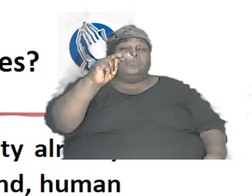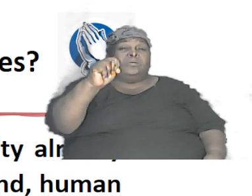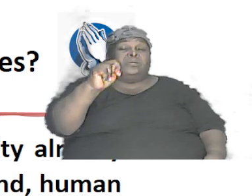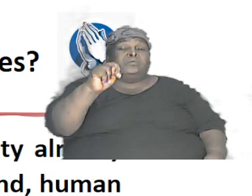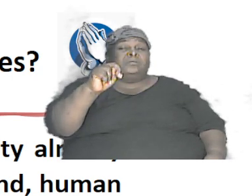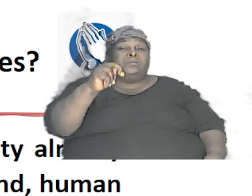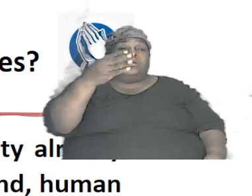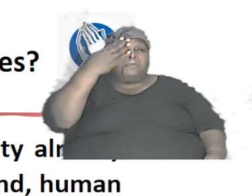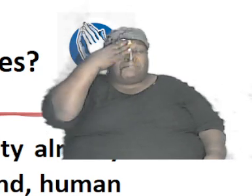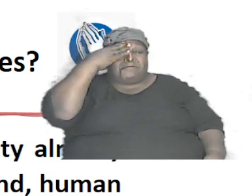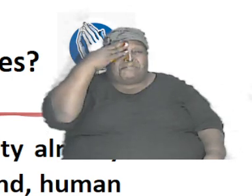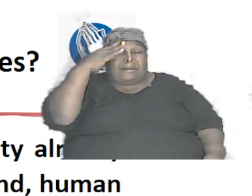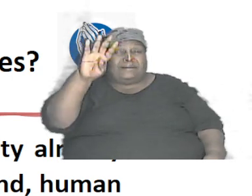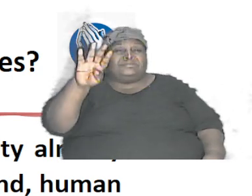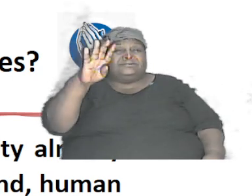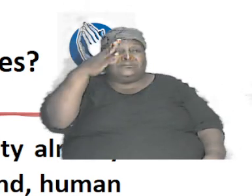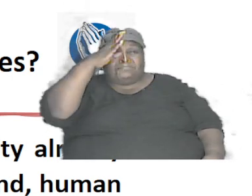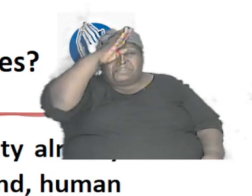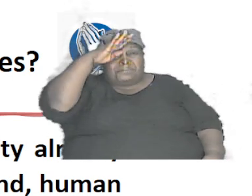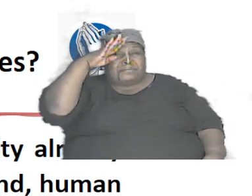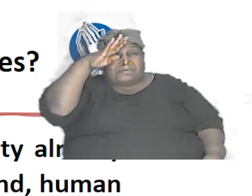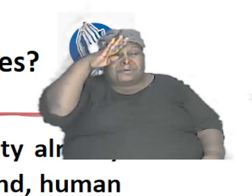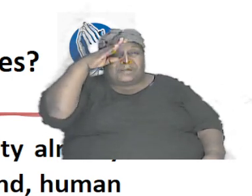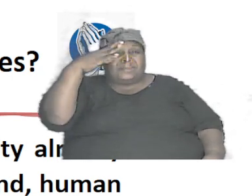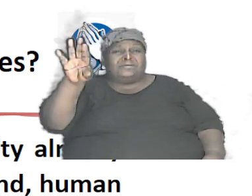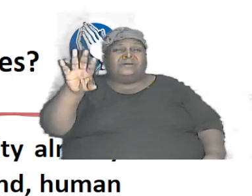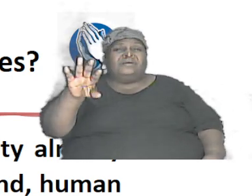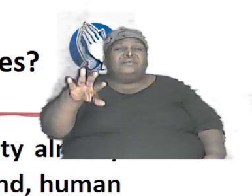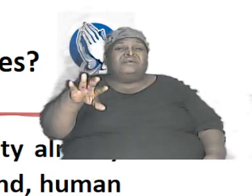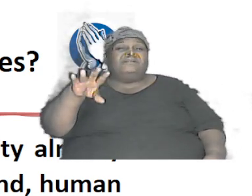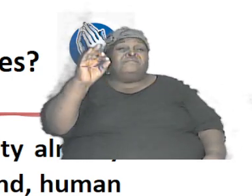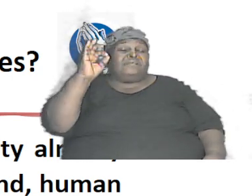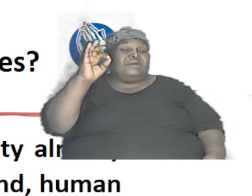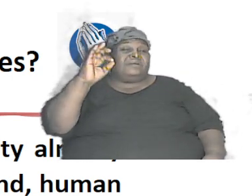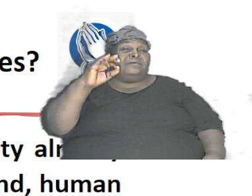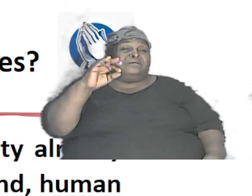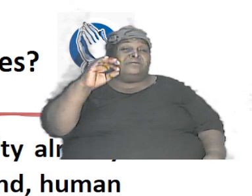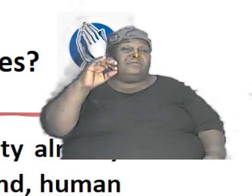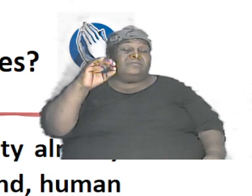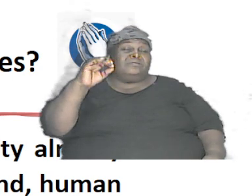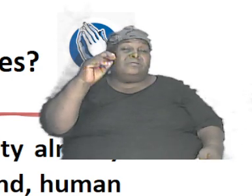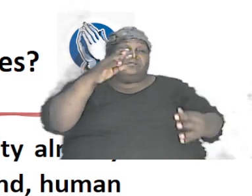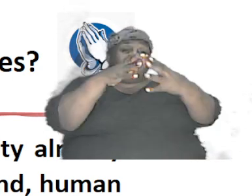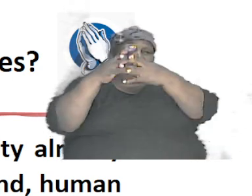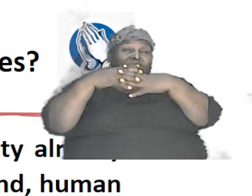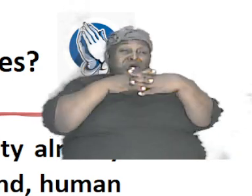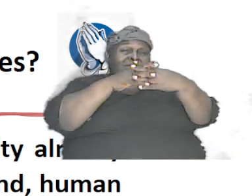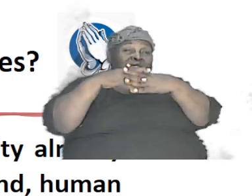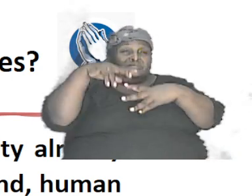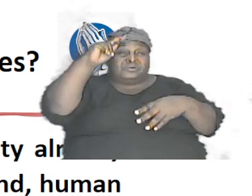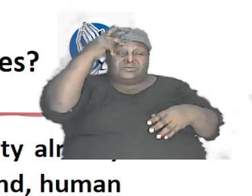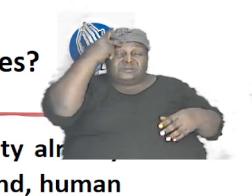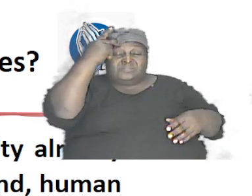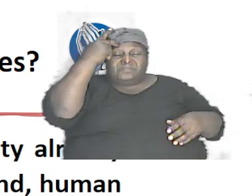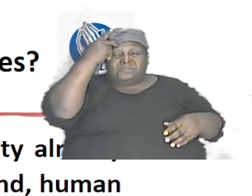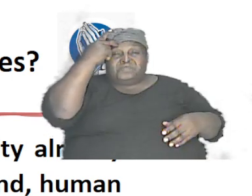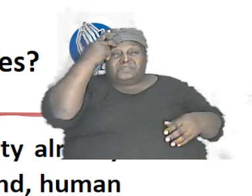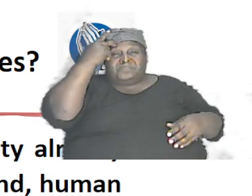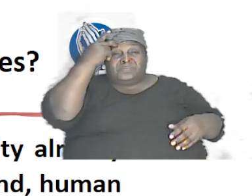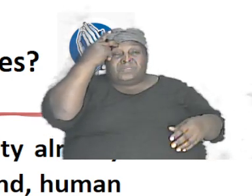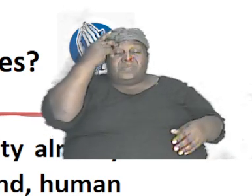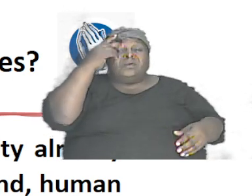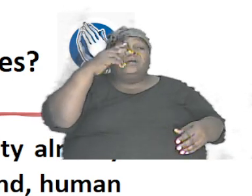a former president of the United States of America Bill Clinton he was a recipient of Rhodes scholarship